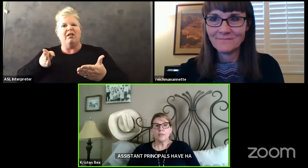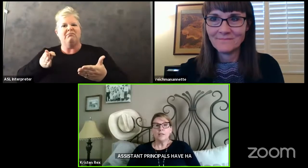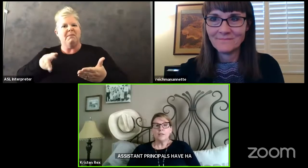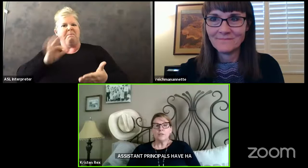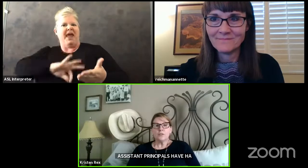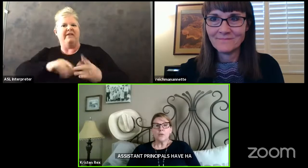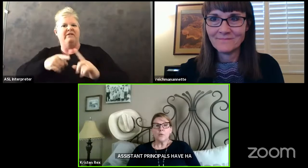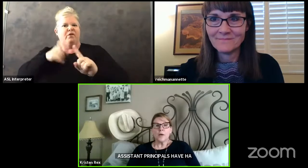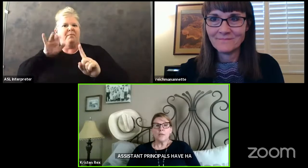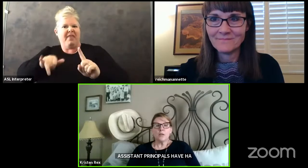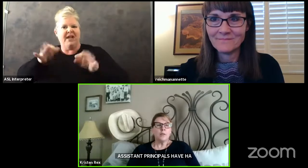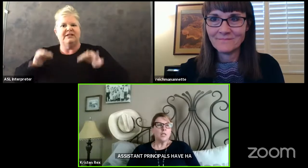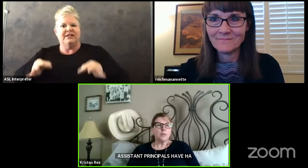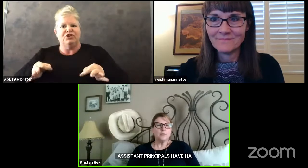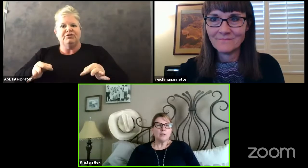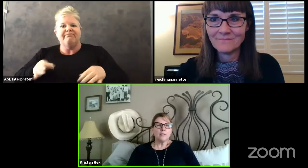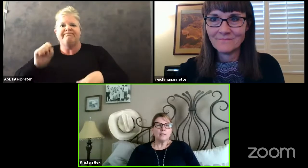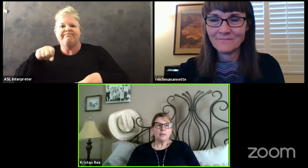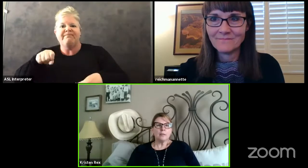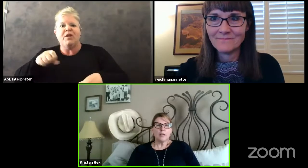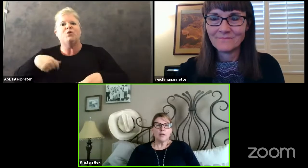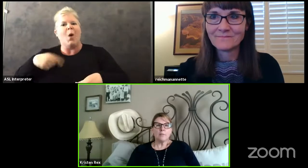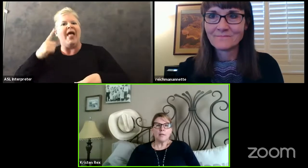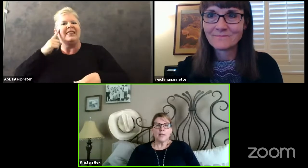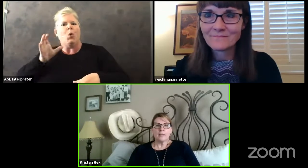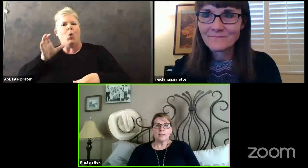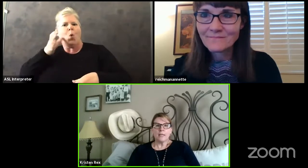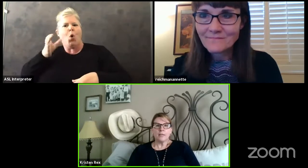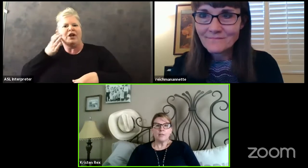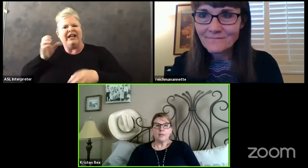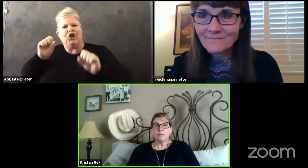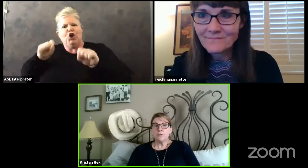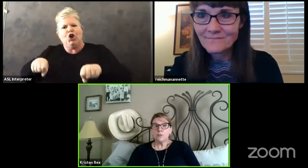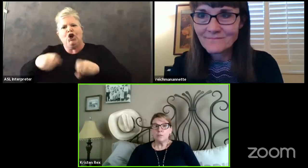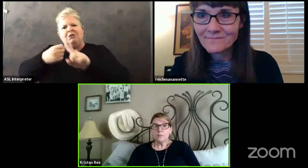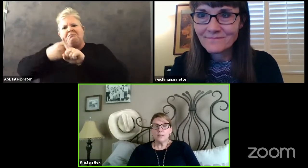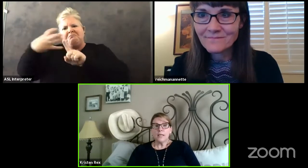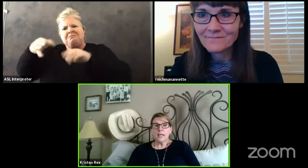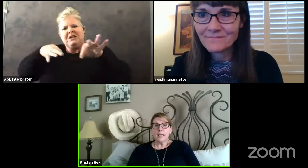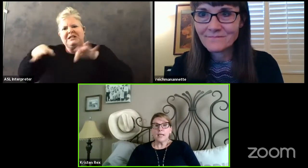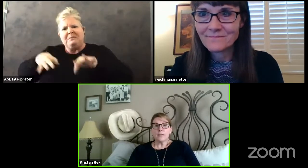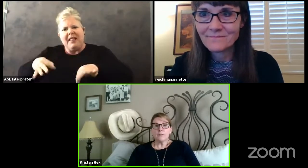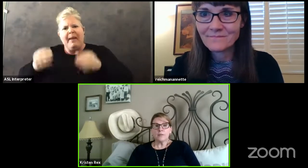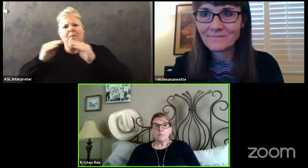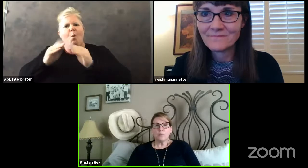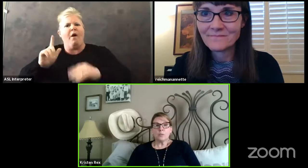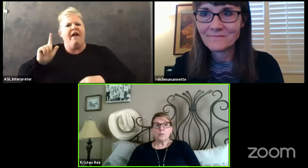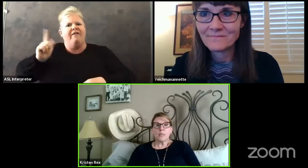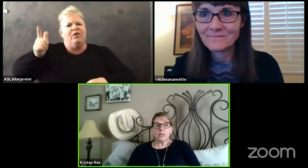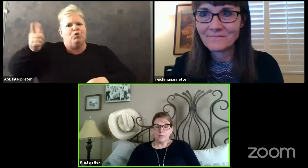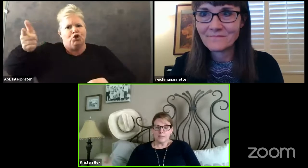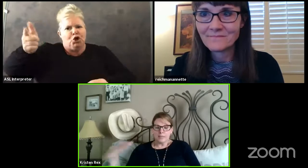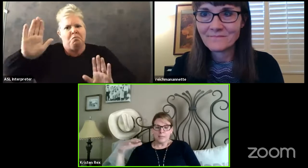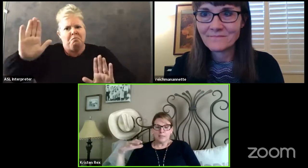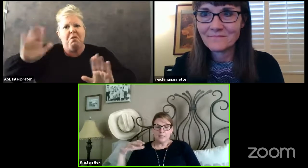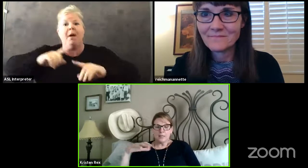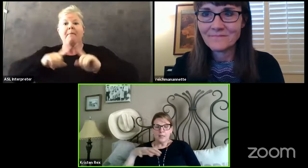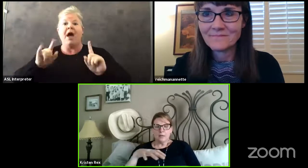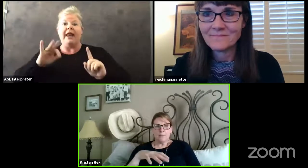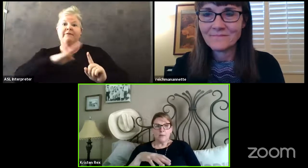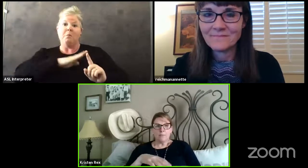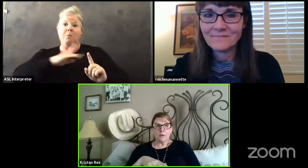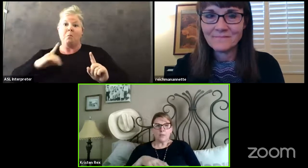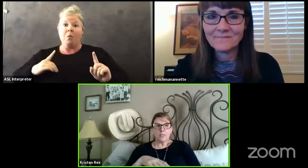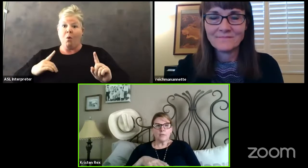decision. So I think Courtney can probably elaborate upon that in the future. And if this board would like me to send